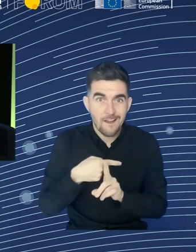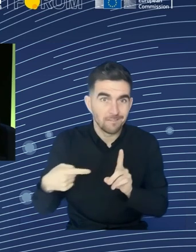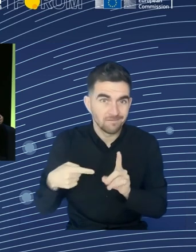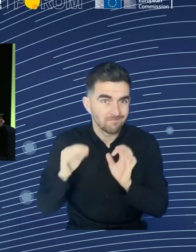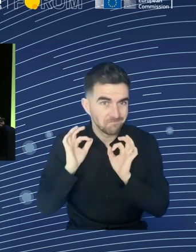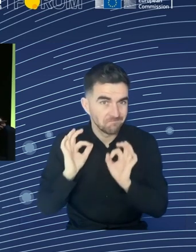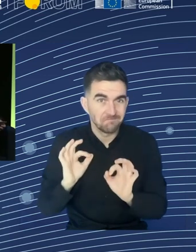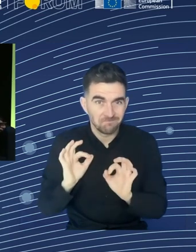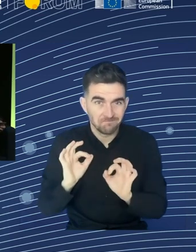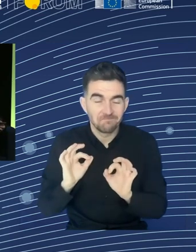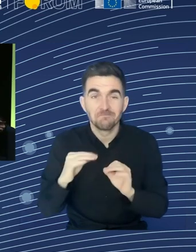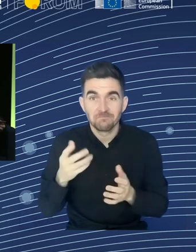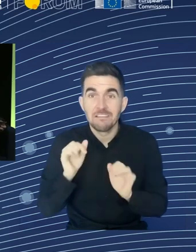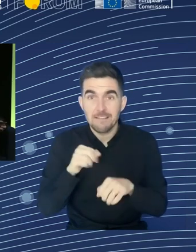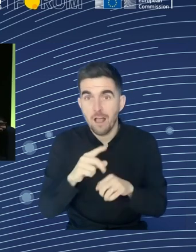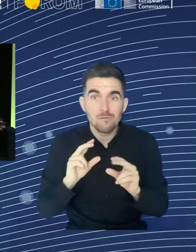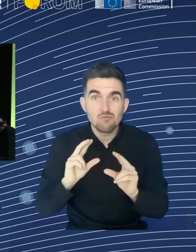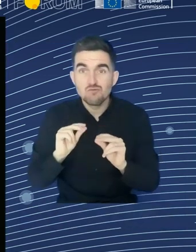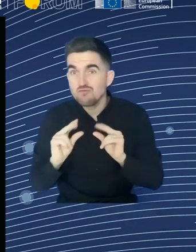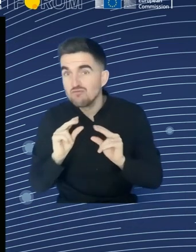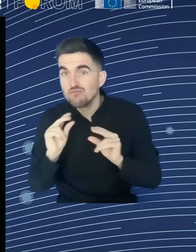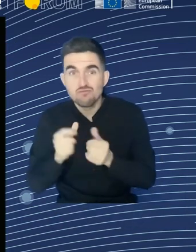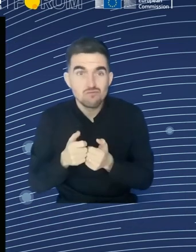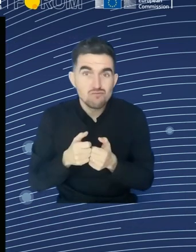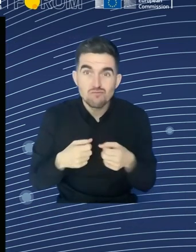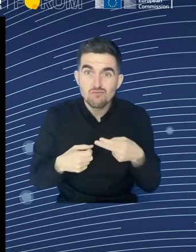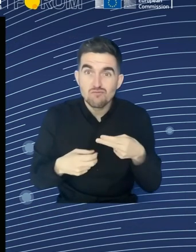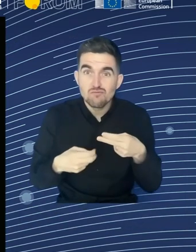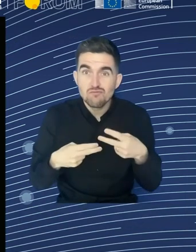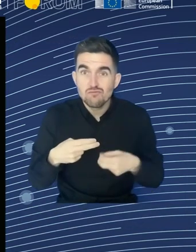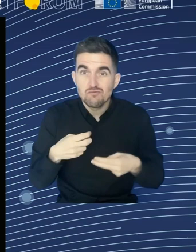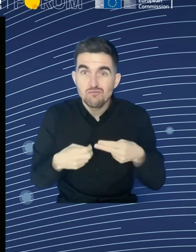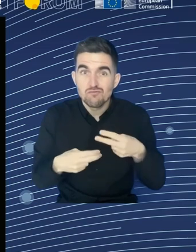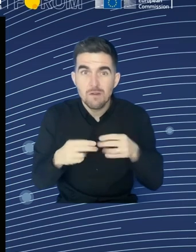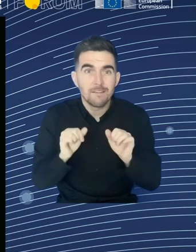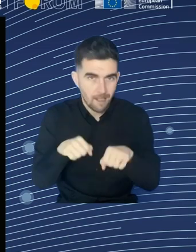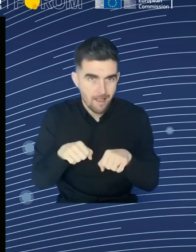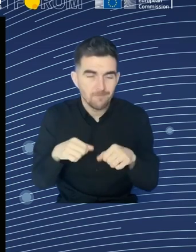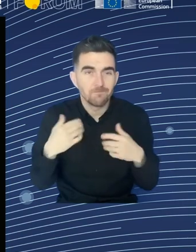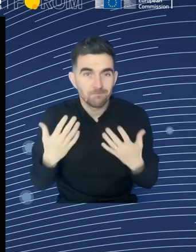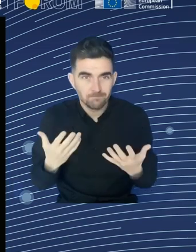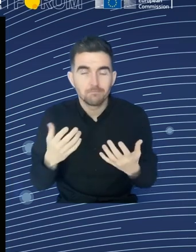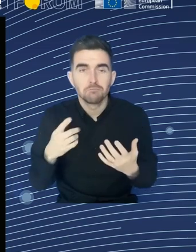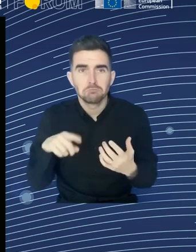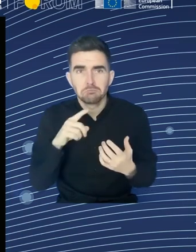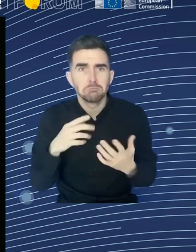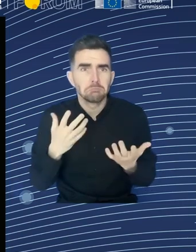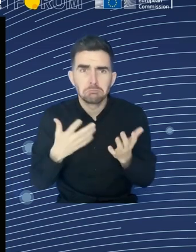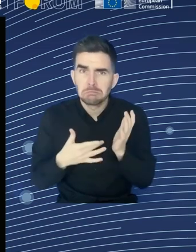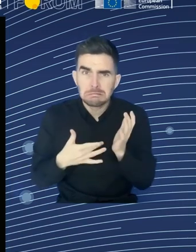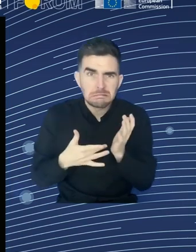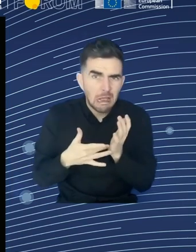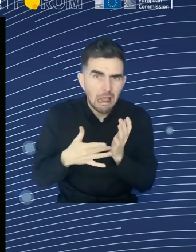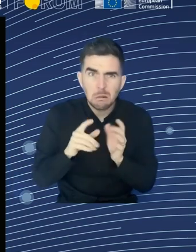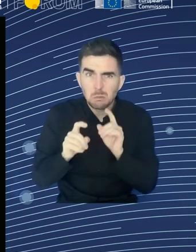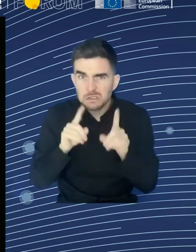our questions, for our panelists. So, the European pillar of social rights is not just a concept. It is a lifeline